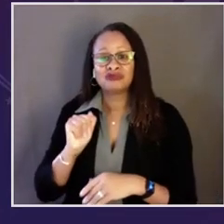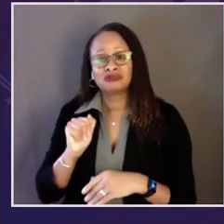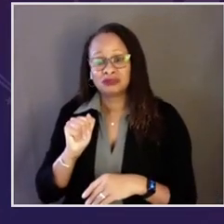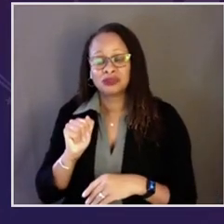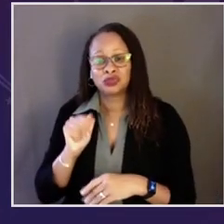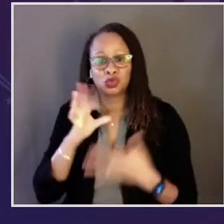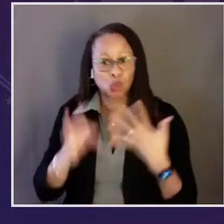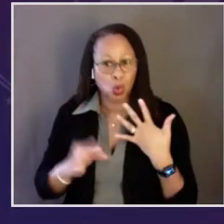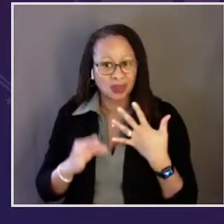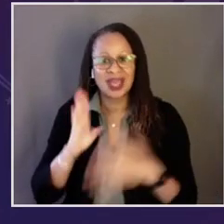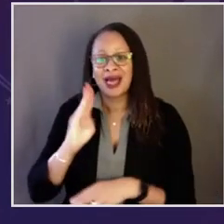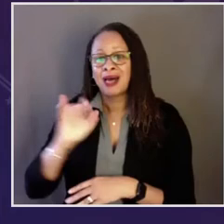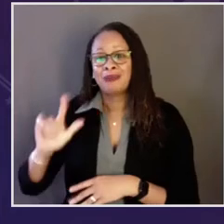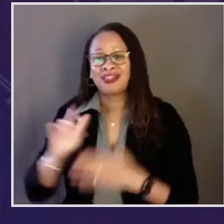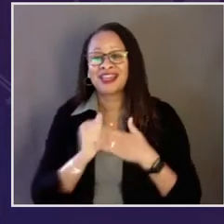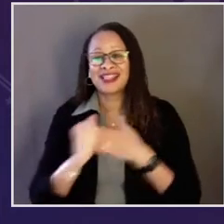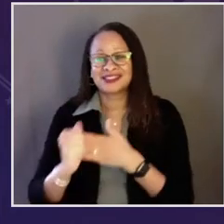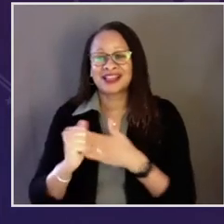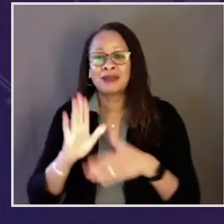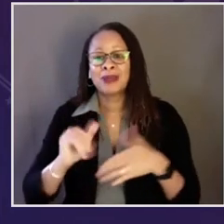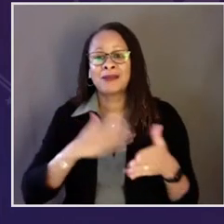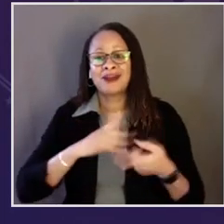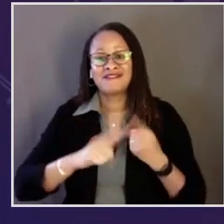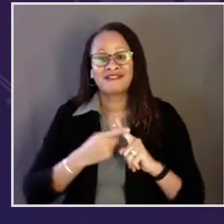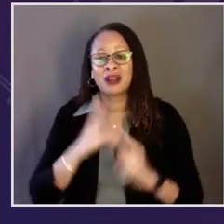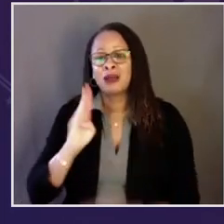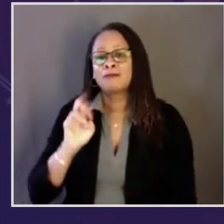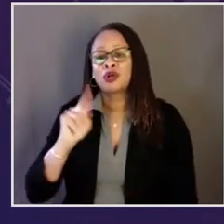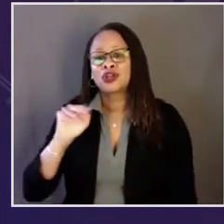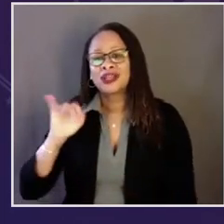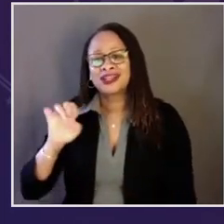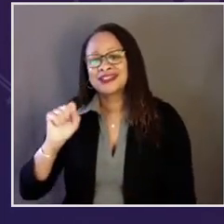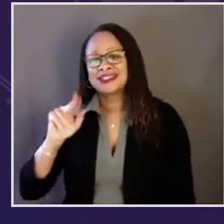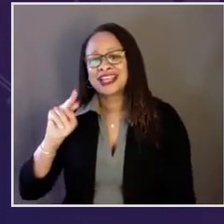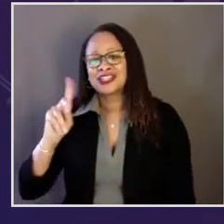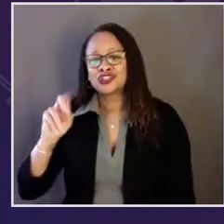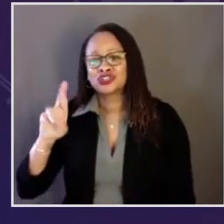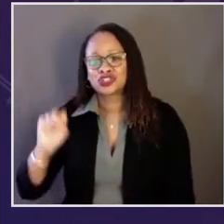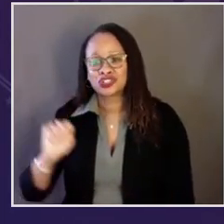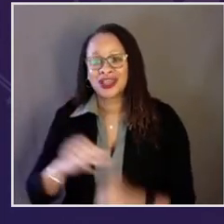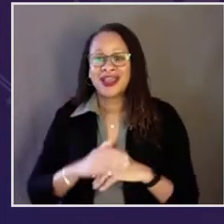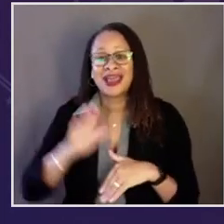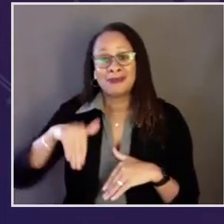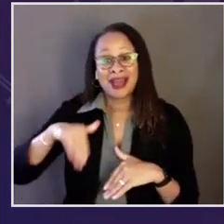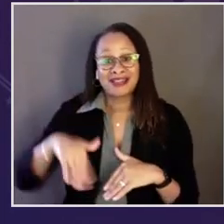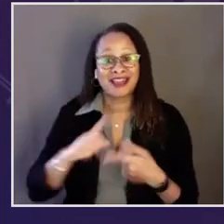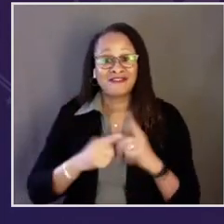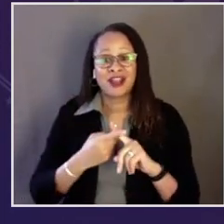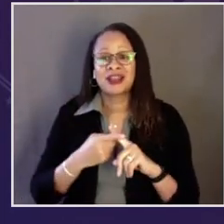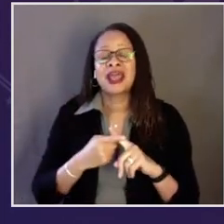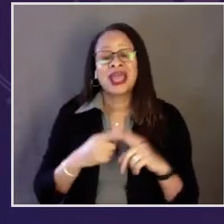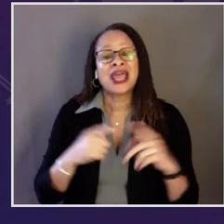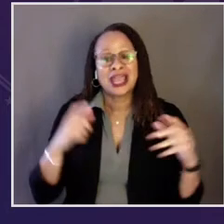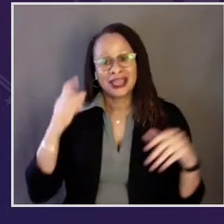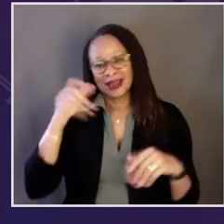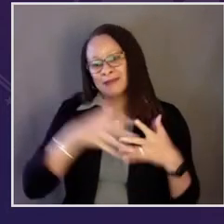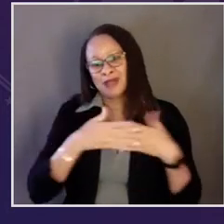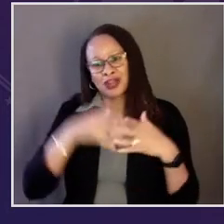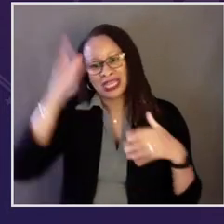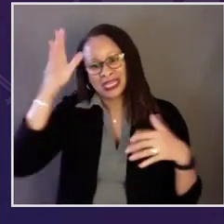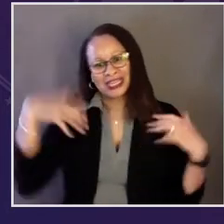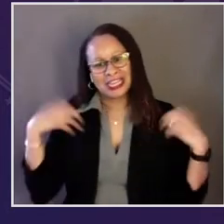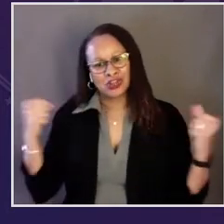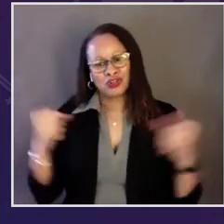That includes implementing Veterans' Choice, a bill led by my friend Bernie Sanders and my late